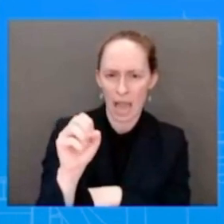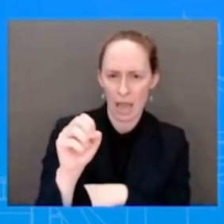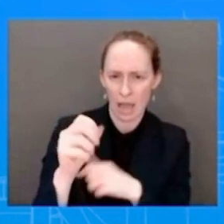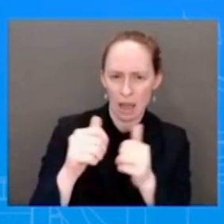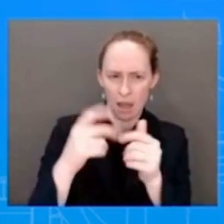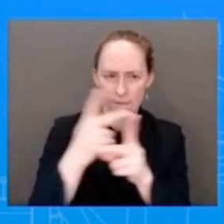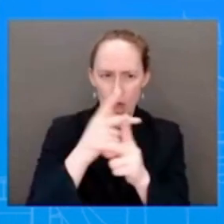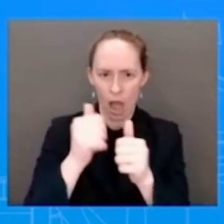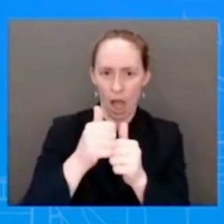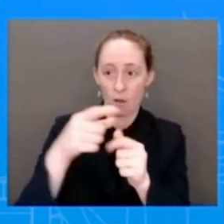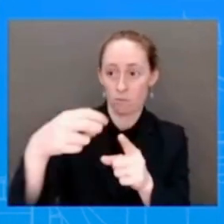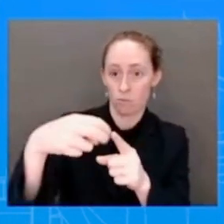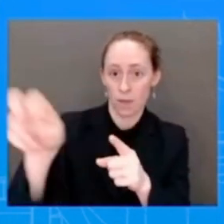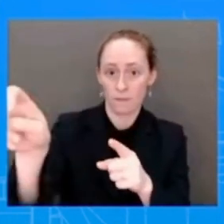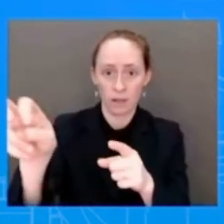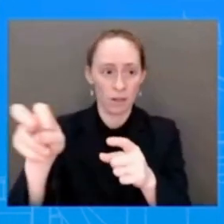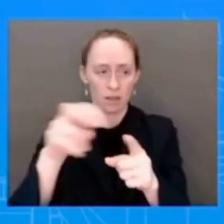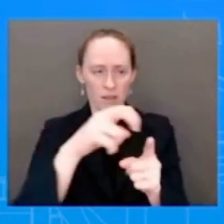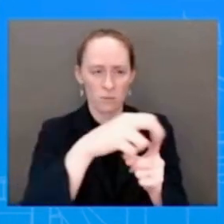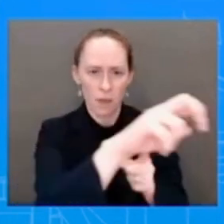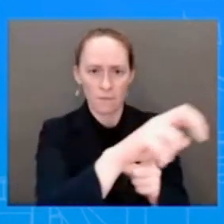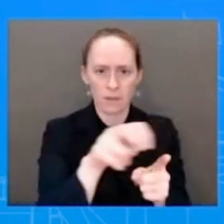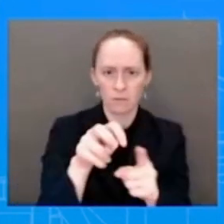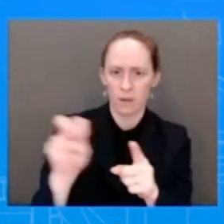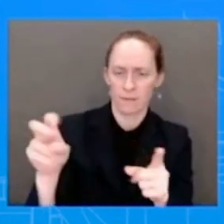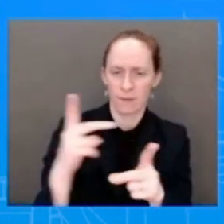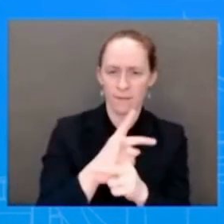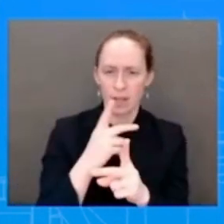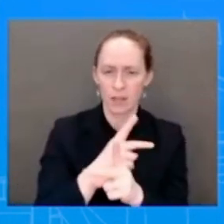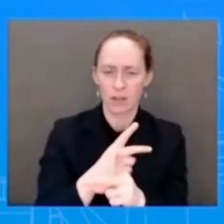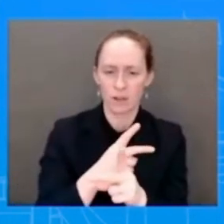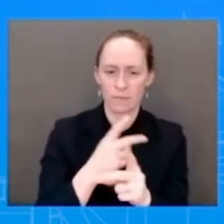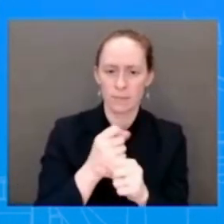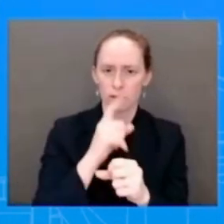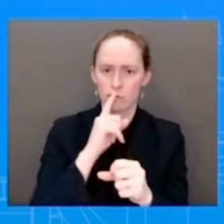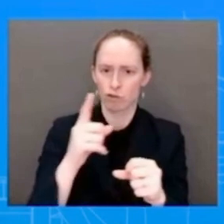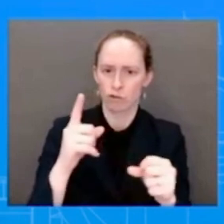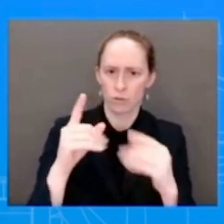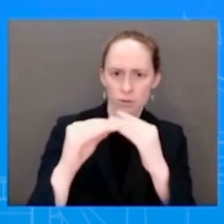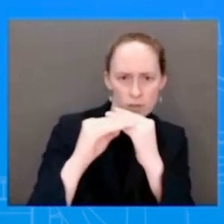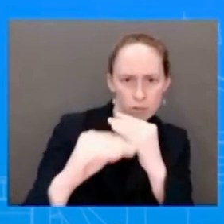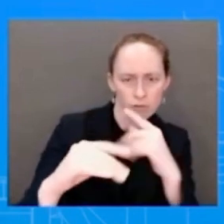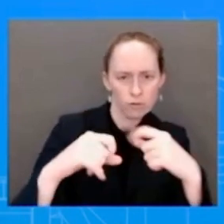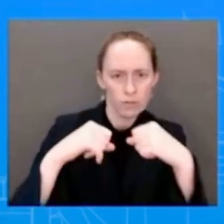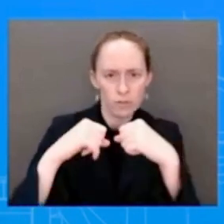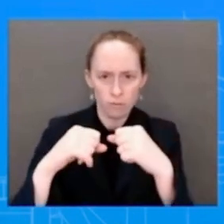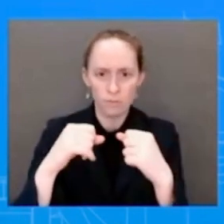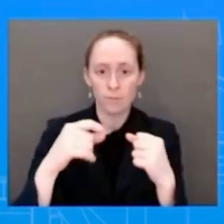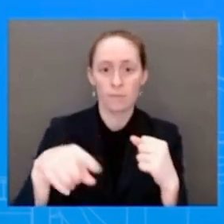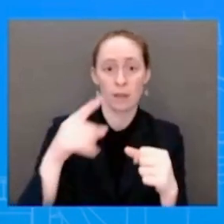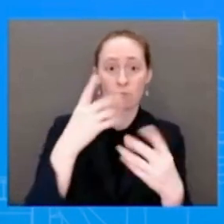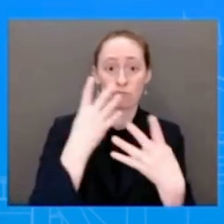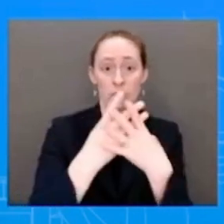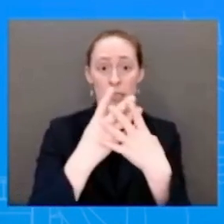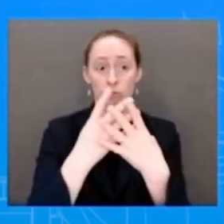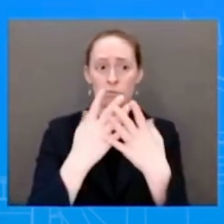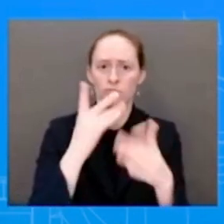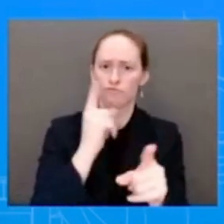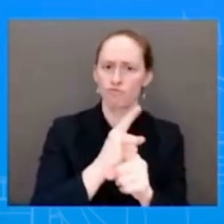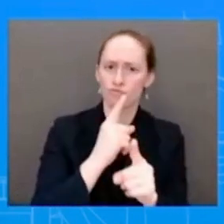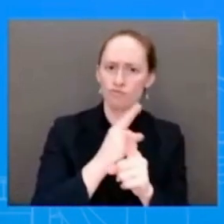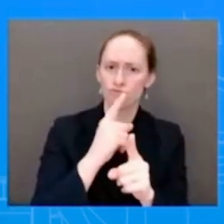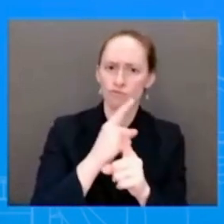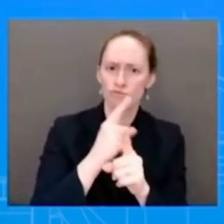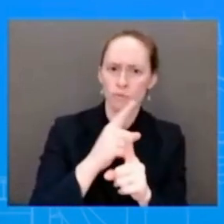appropriate security and humane treatment assurances for the remaining eligible detainees. I don't have, I know there's been reports